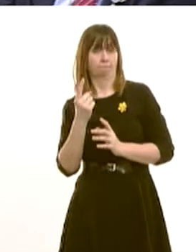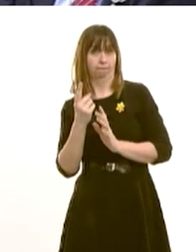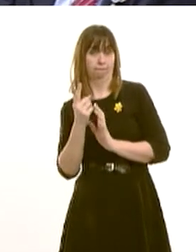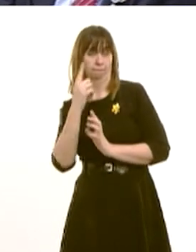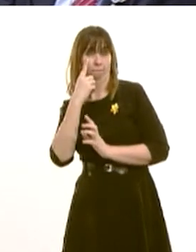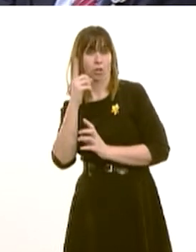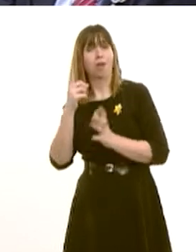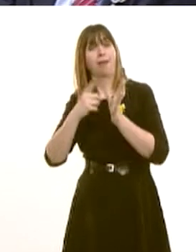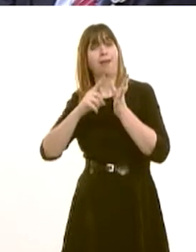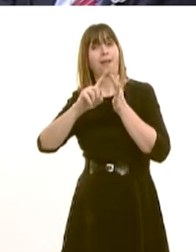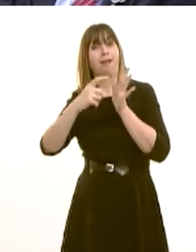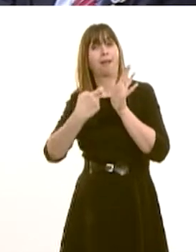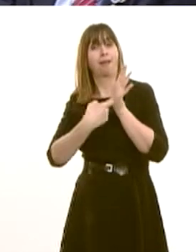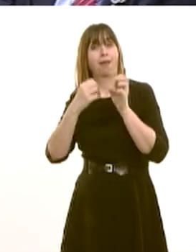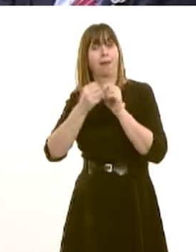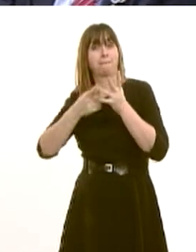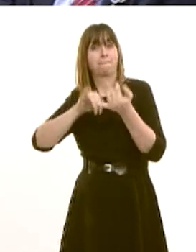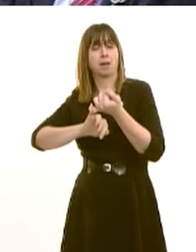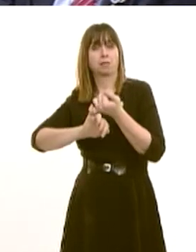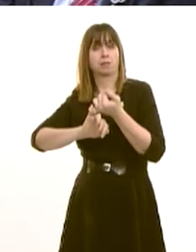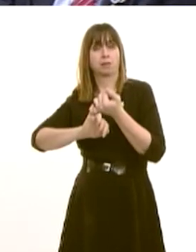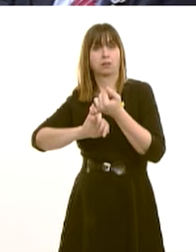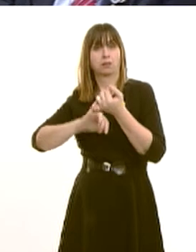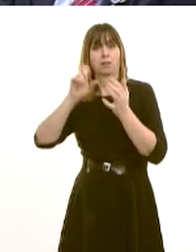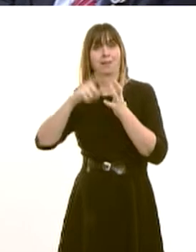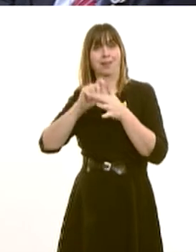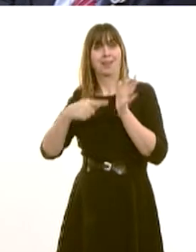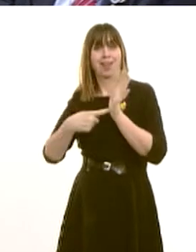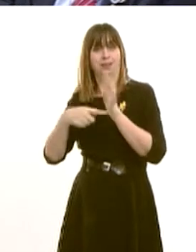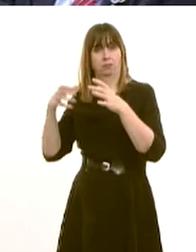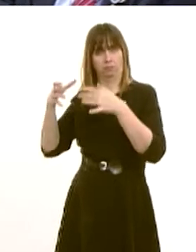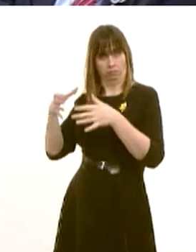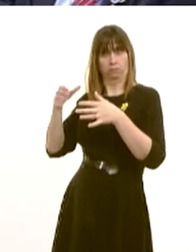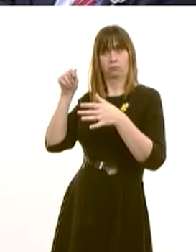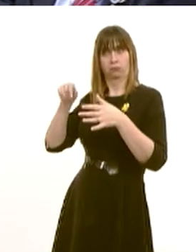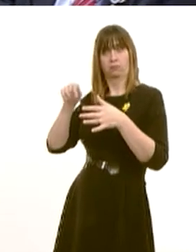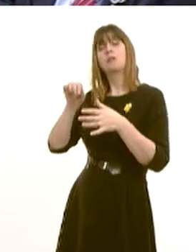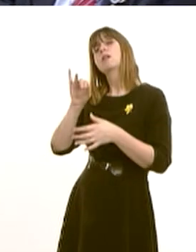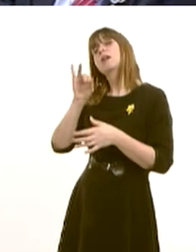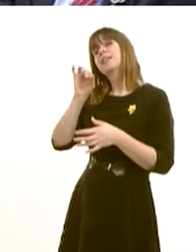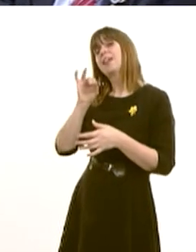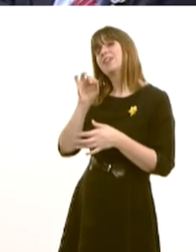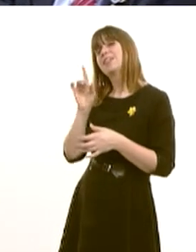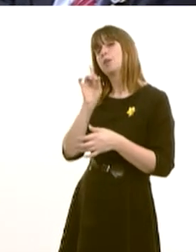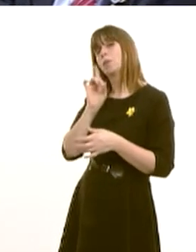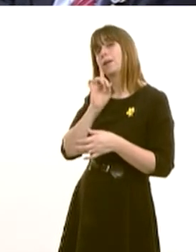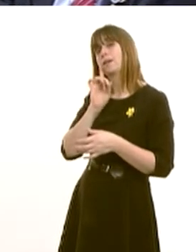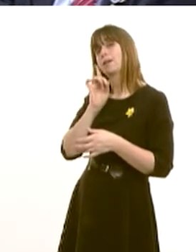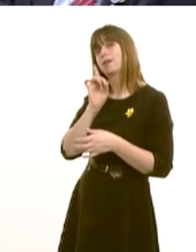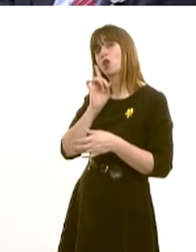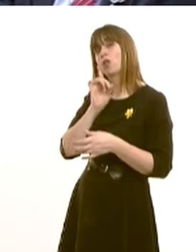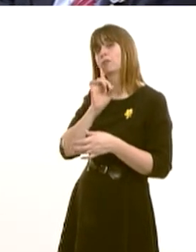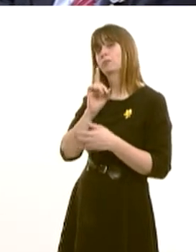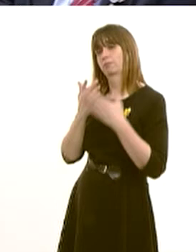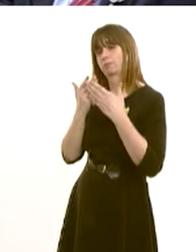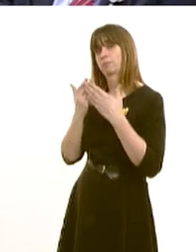if we look at the Airbus Industrial Cadets, there took 70 female students from schools across the north of